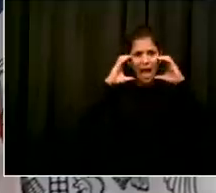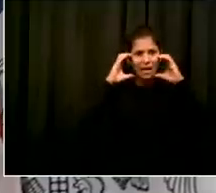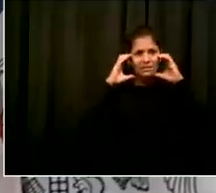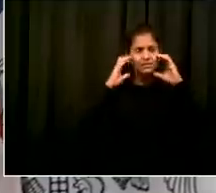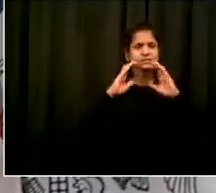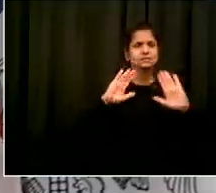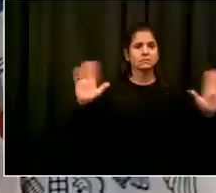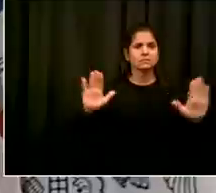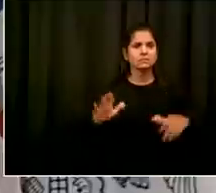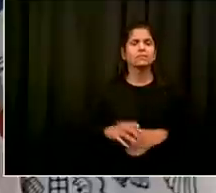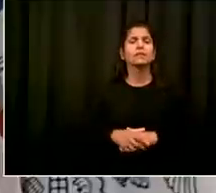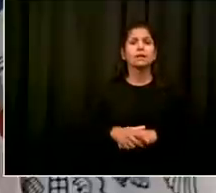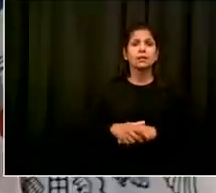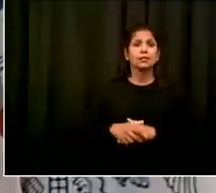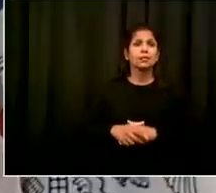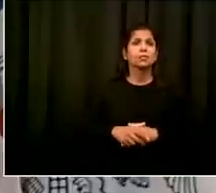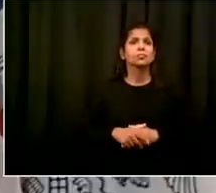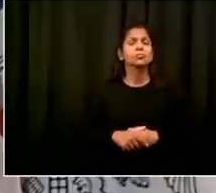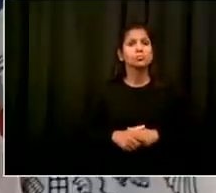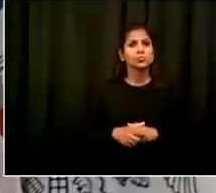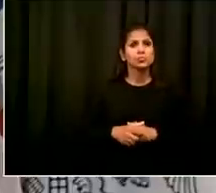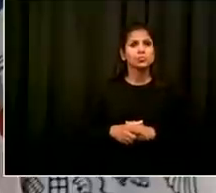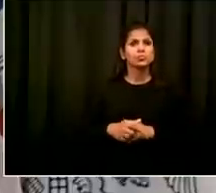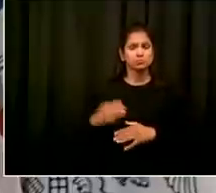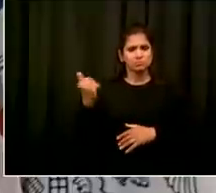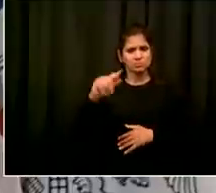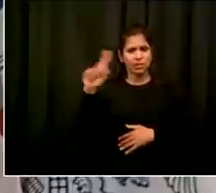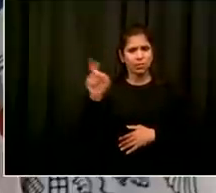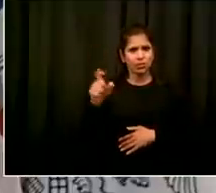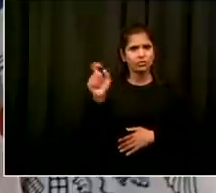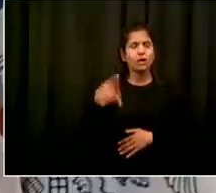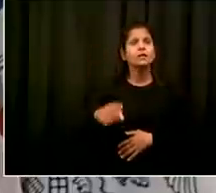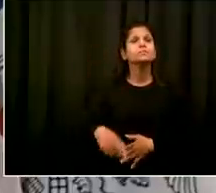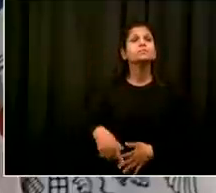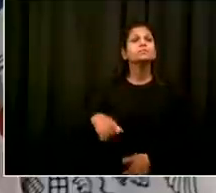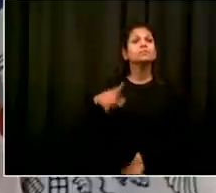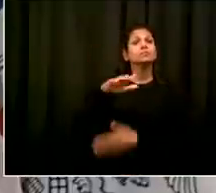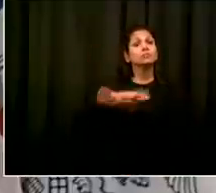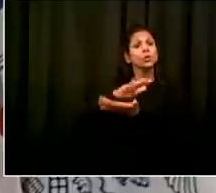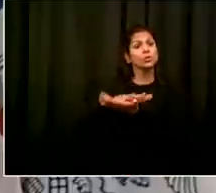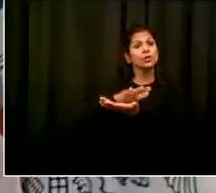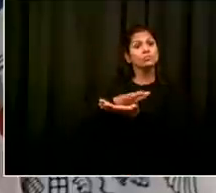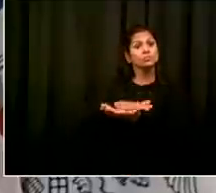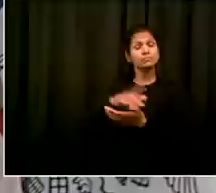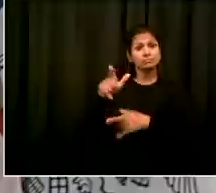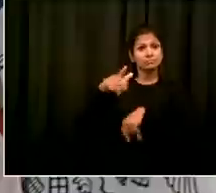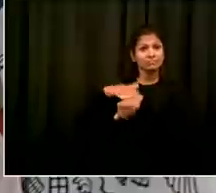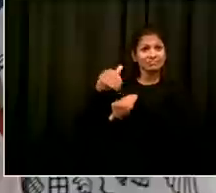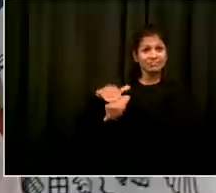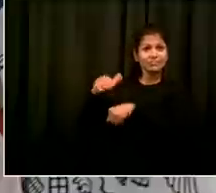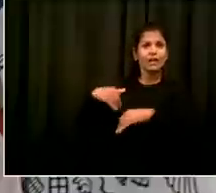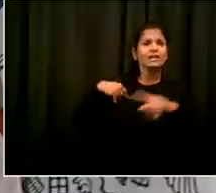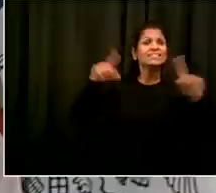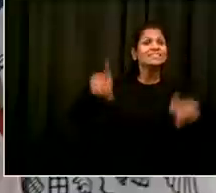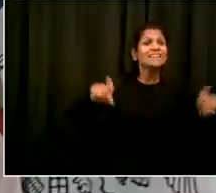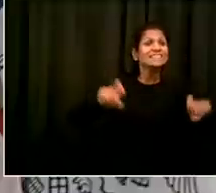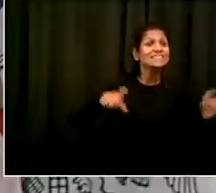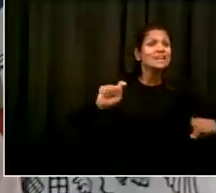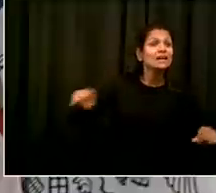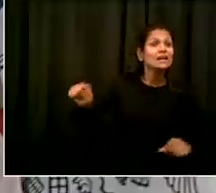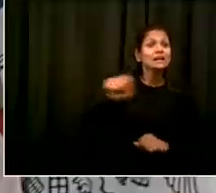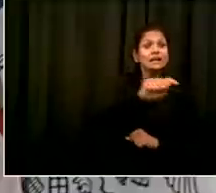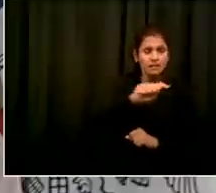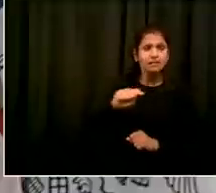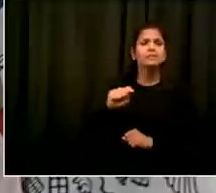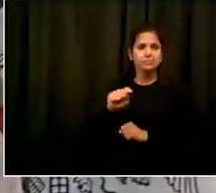so the mandatory random testing of 10 or 20 of the school population is now supposed to